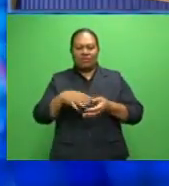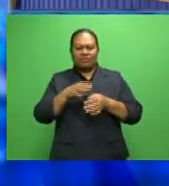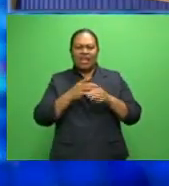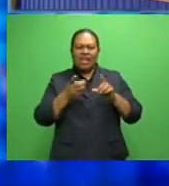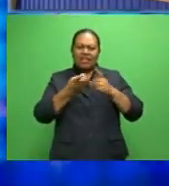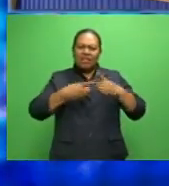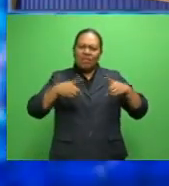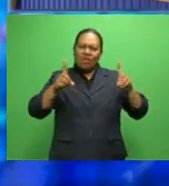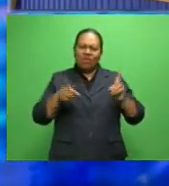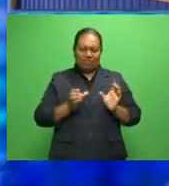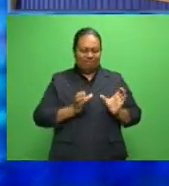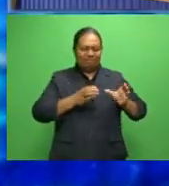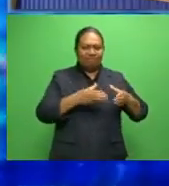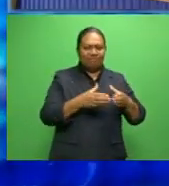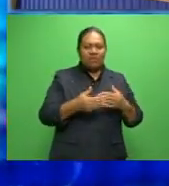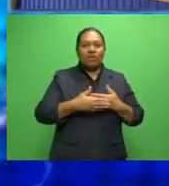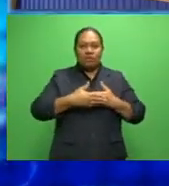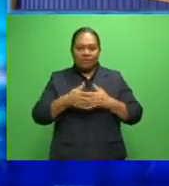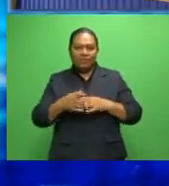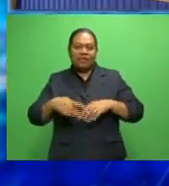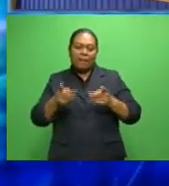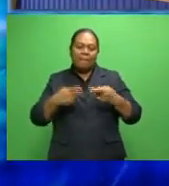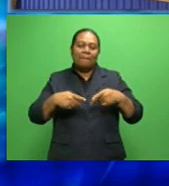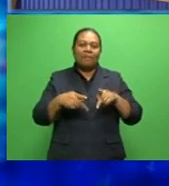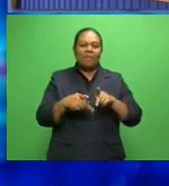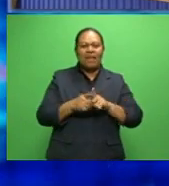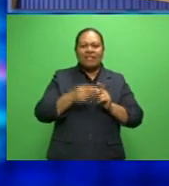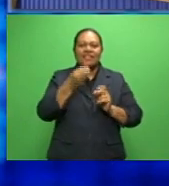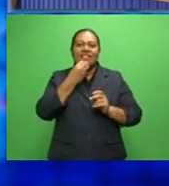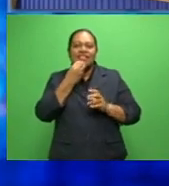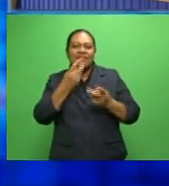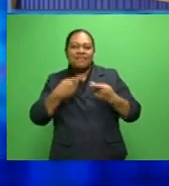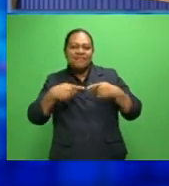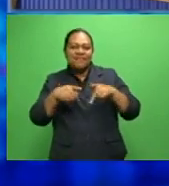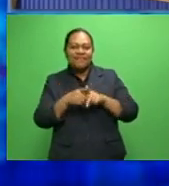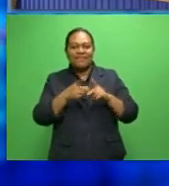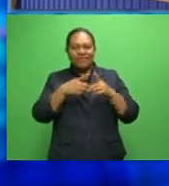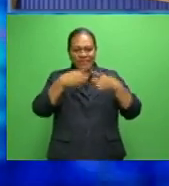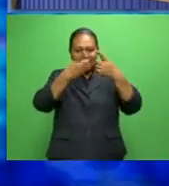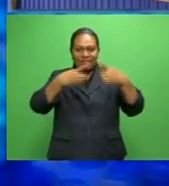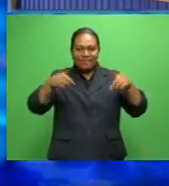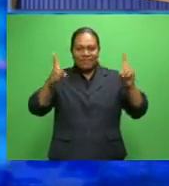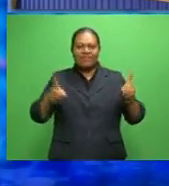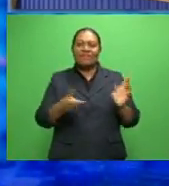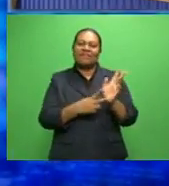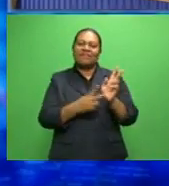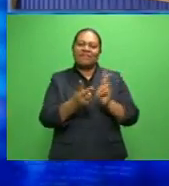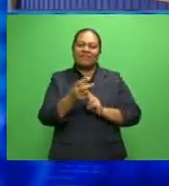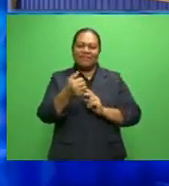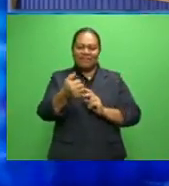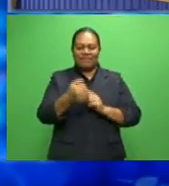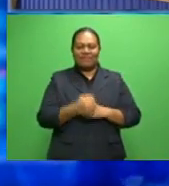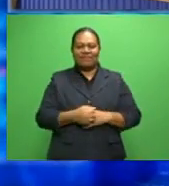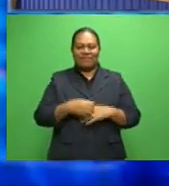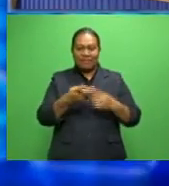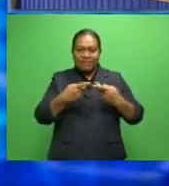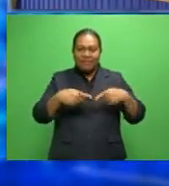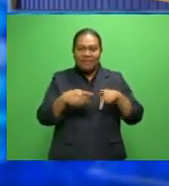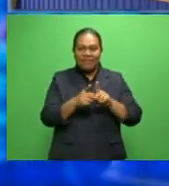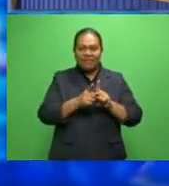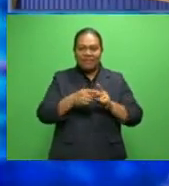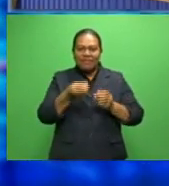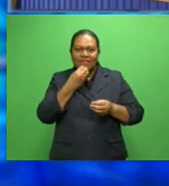Group of Companies has today opened its new plaza eatery at the complex formerly known as Village 6. The new Damoda Plaza